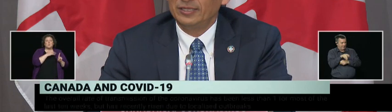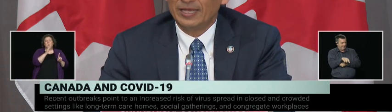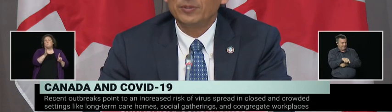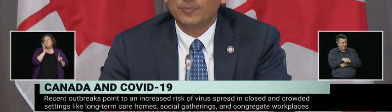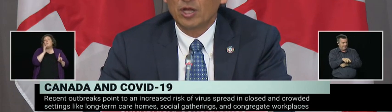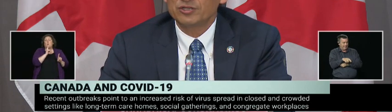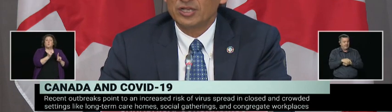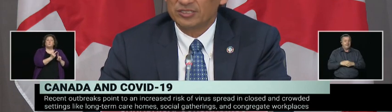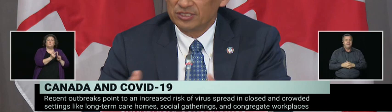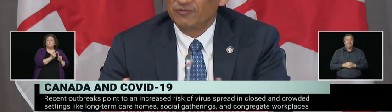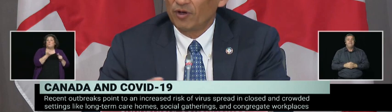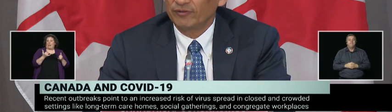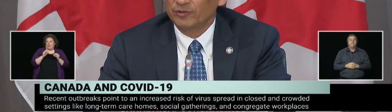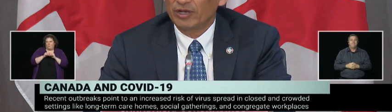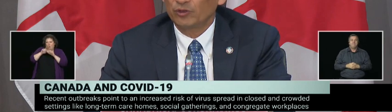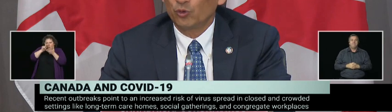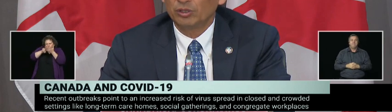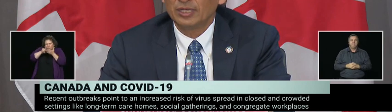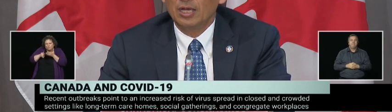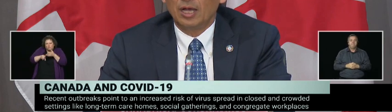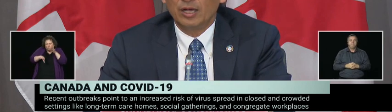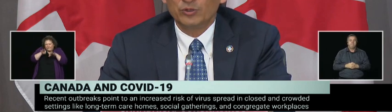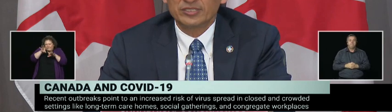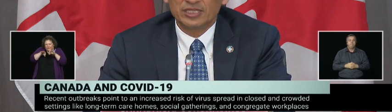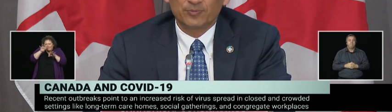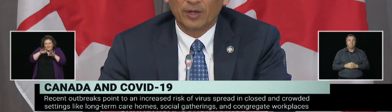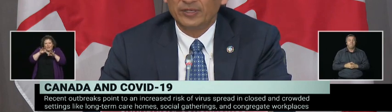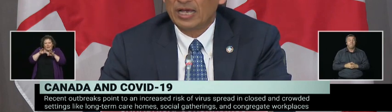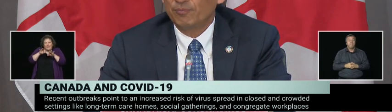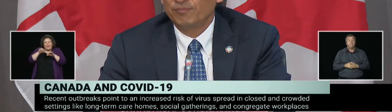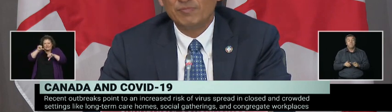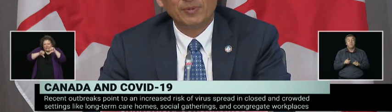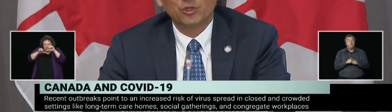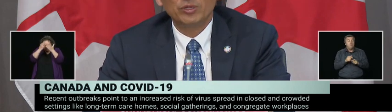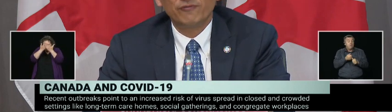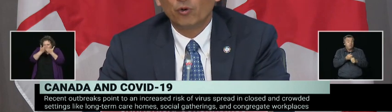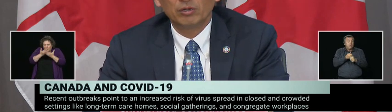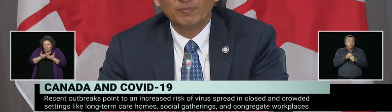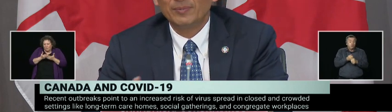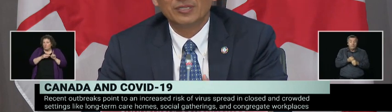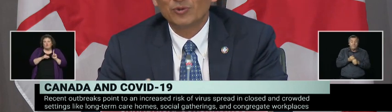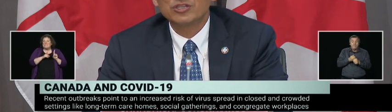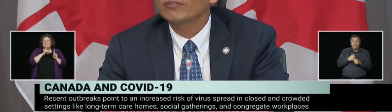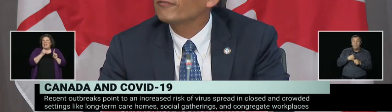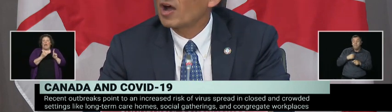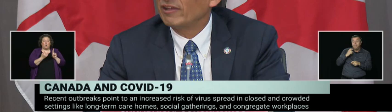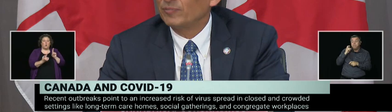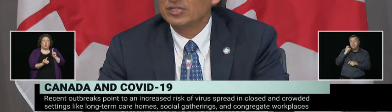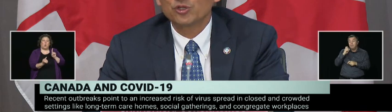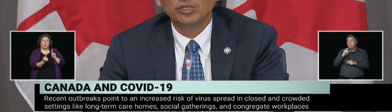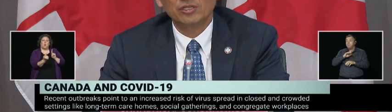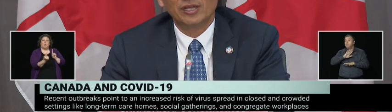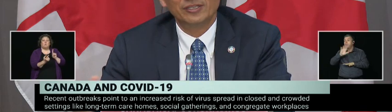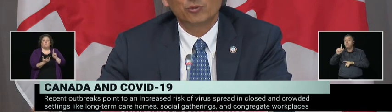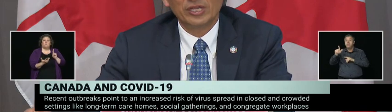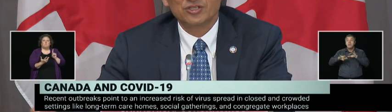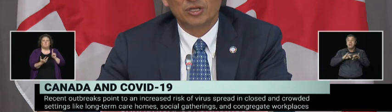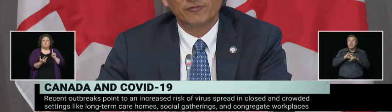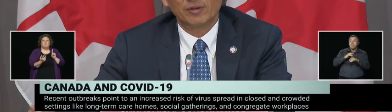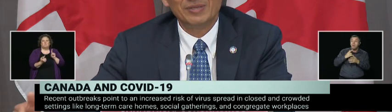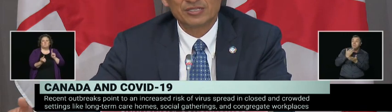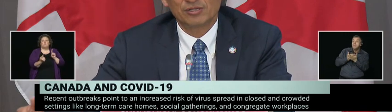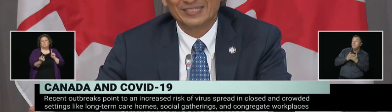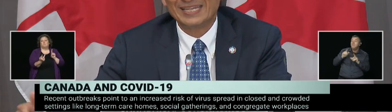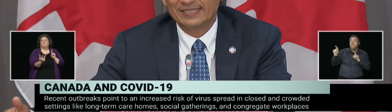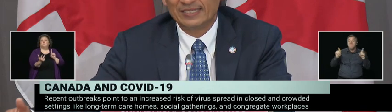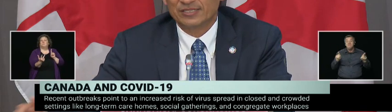the epidemiology as it's evolved around the world, I would say it's probably now maybe 3, 4, maybe in the range of 5. But it's certainly not in the range